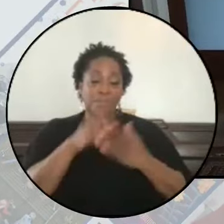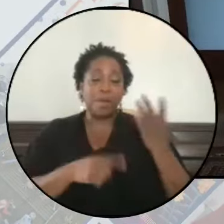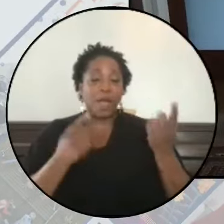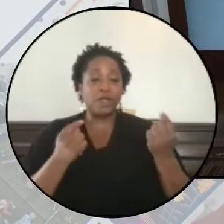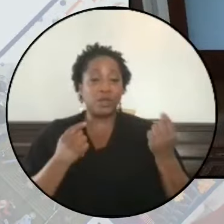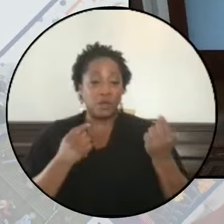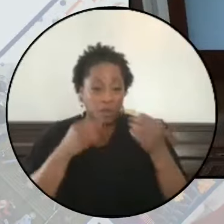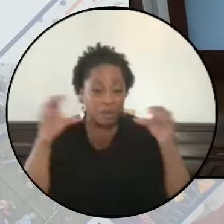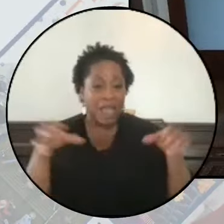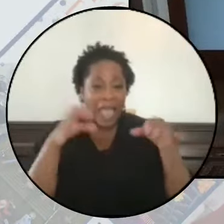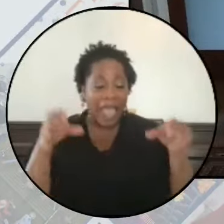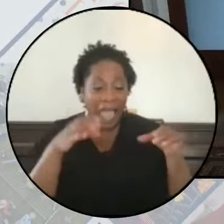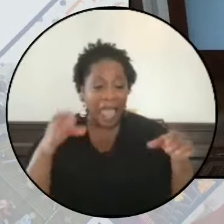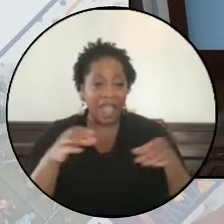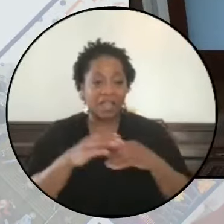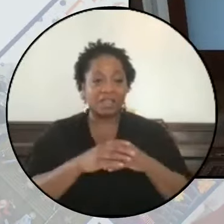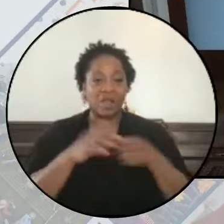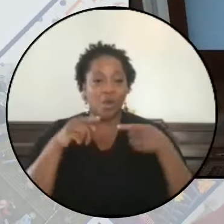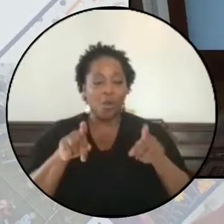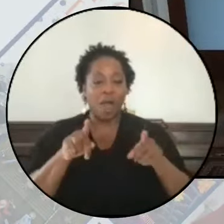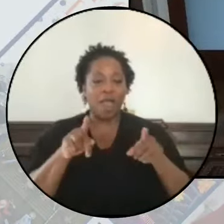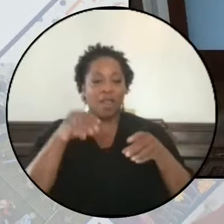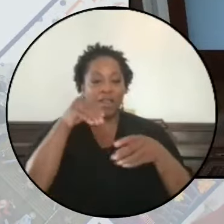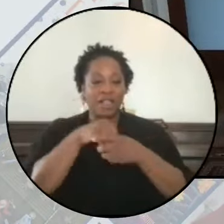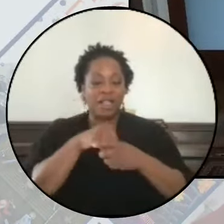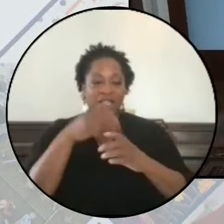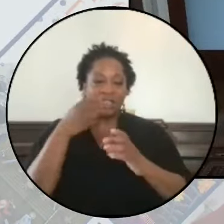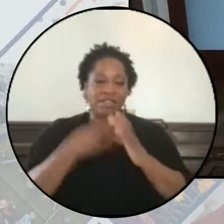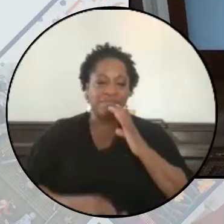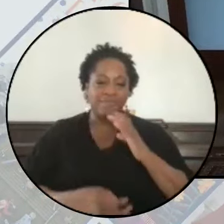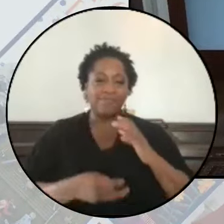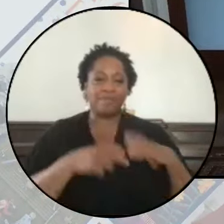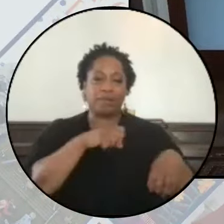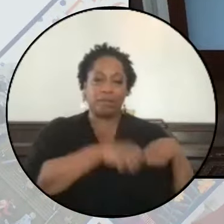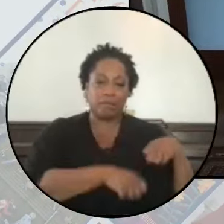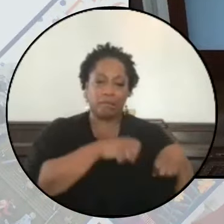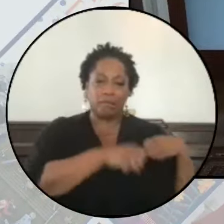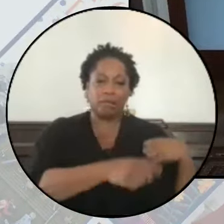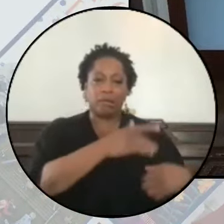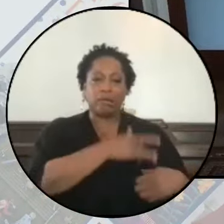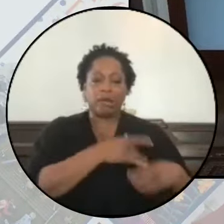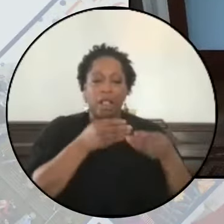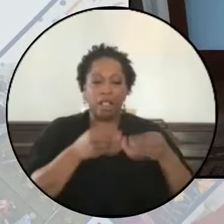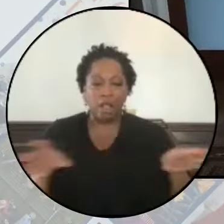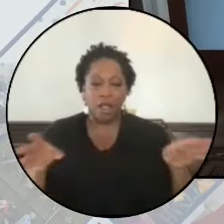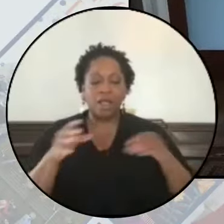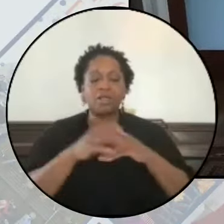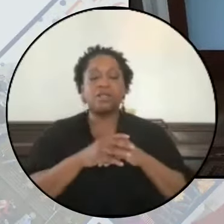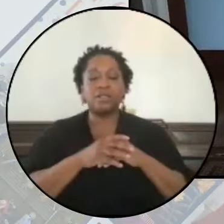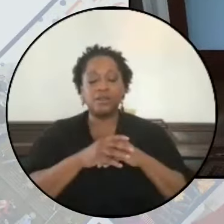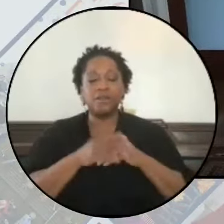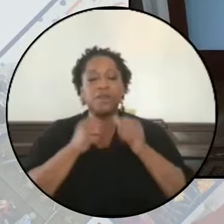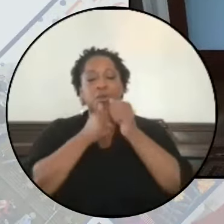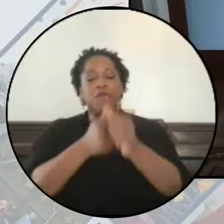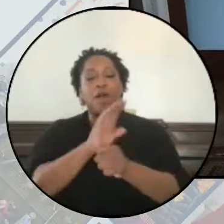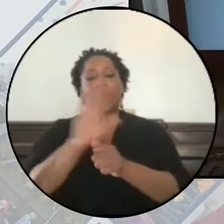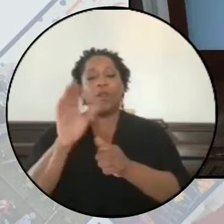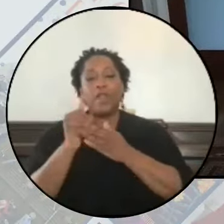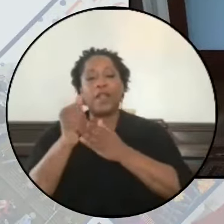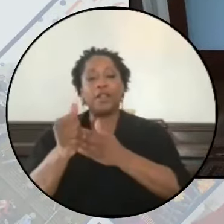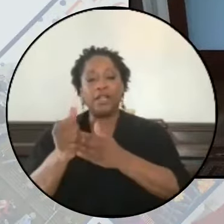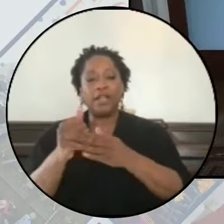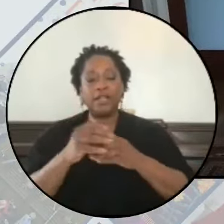while they are still in a state of deep mourning. And I think we follow their lead.